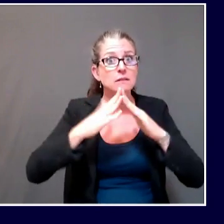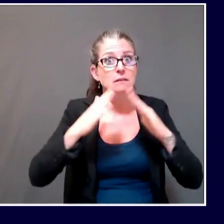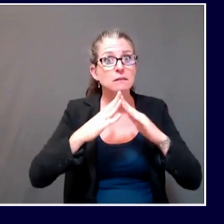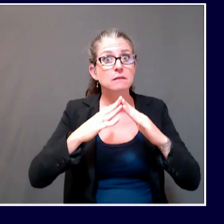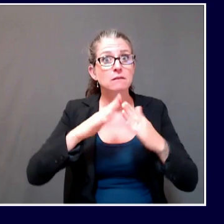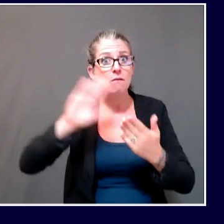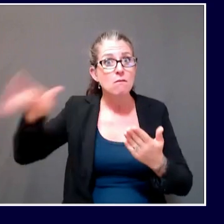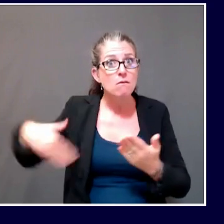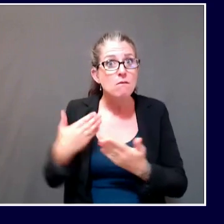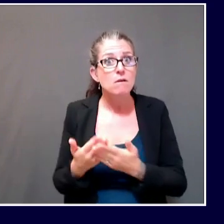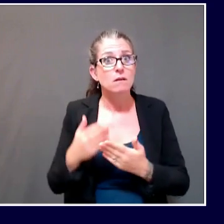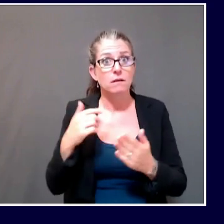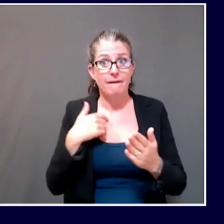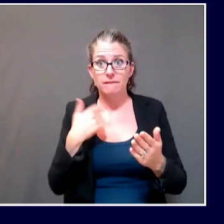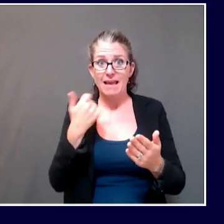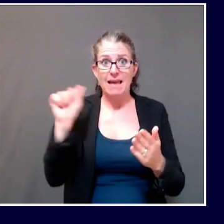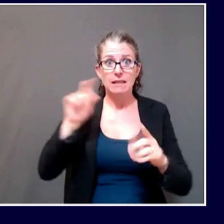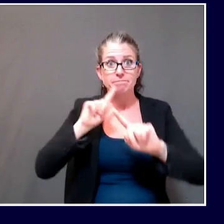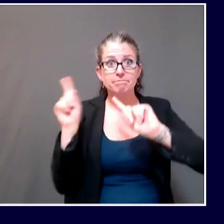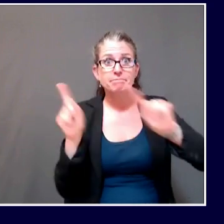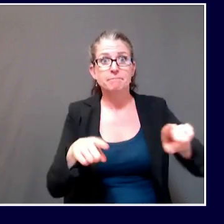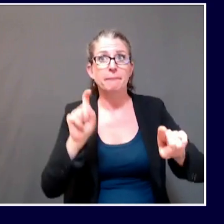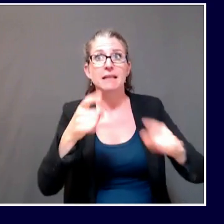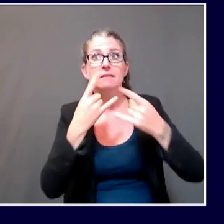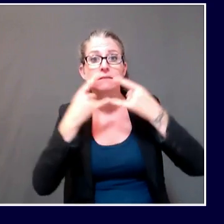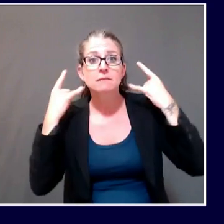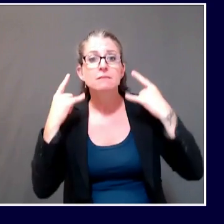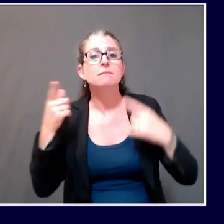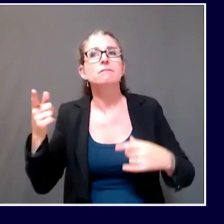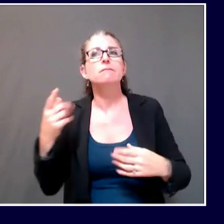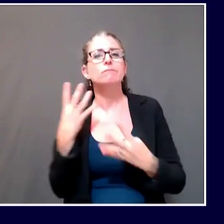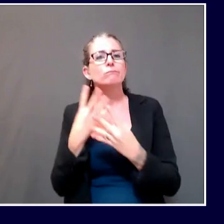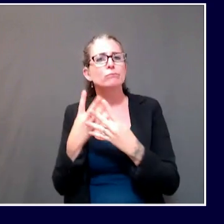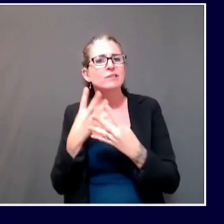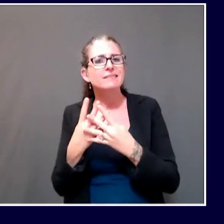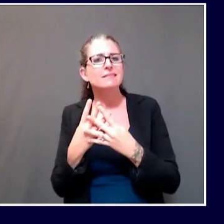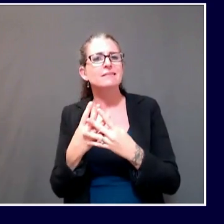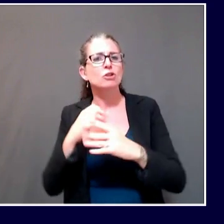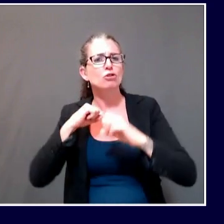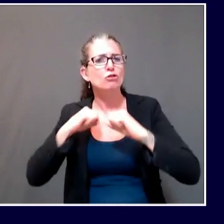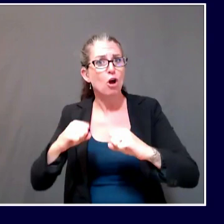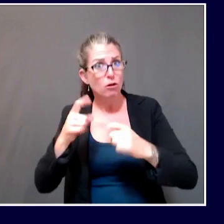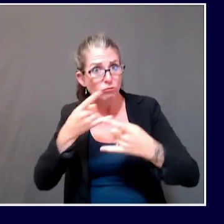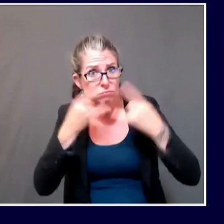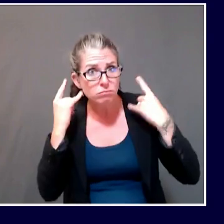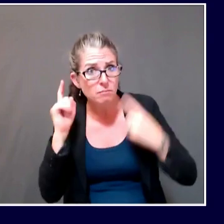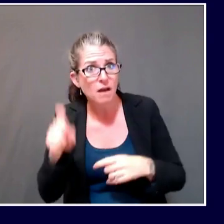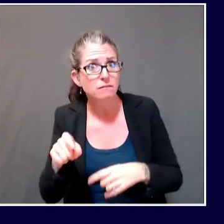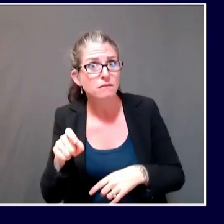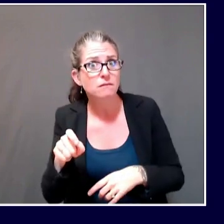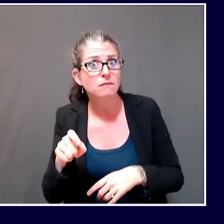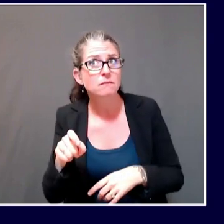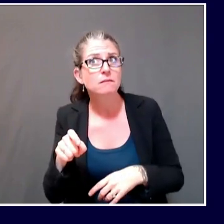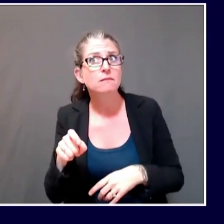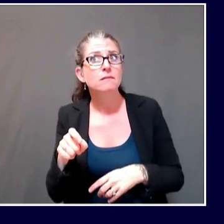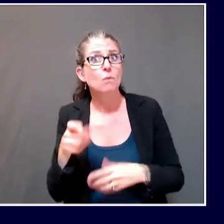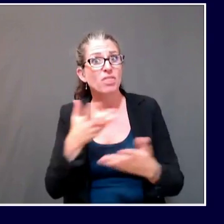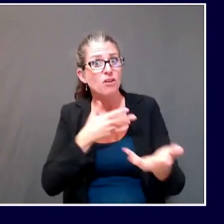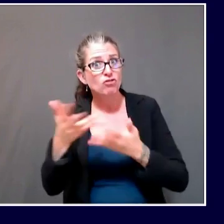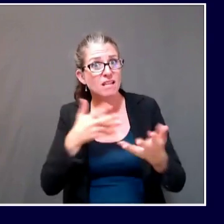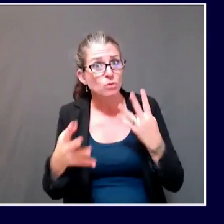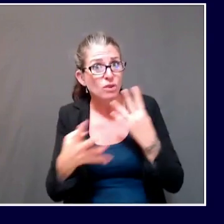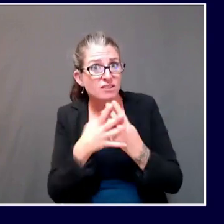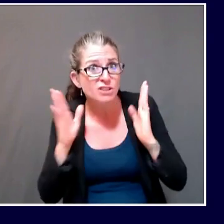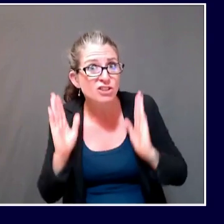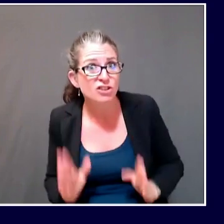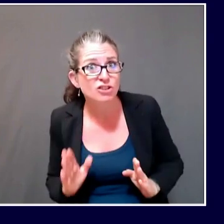regularly wearing it when they're interacting with prisoners? When they're interacting with prisoners, I believe so. I think